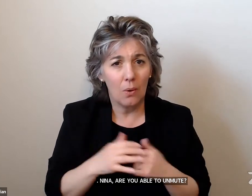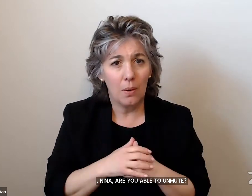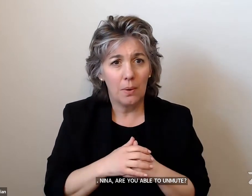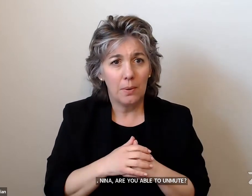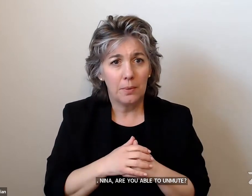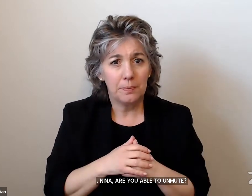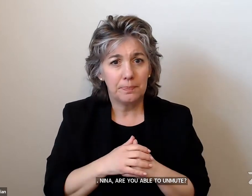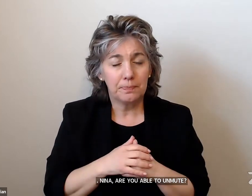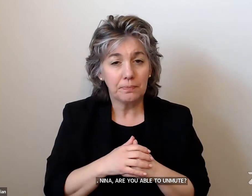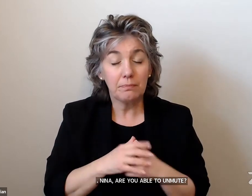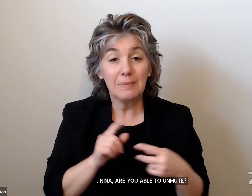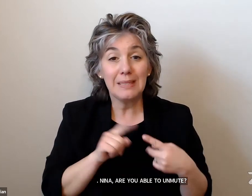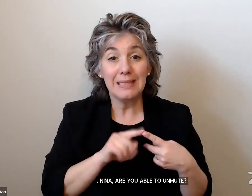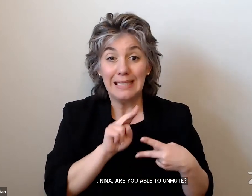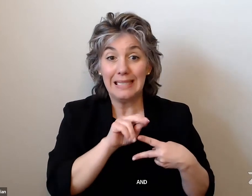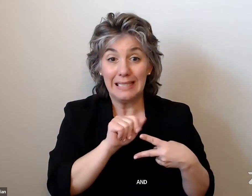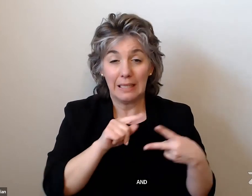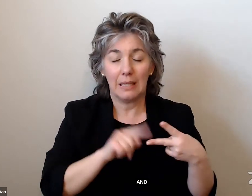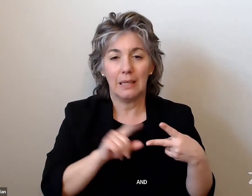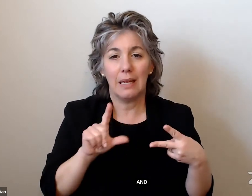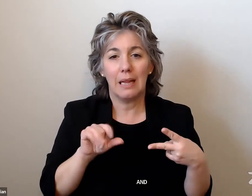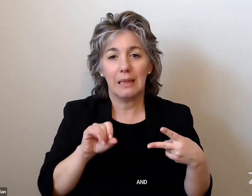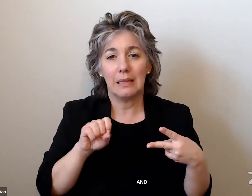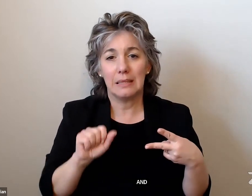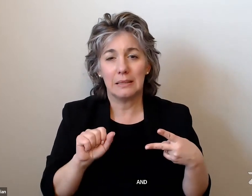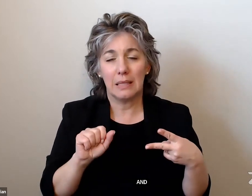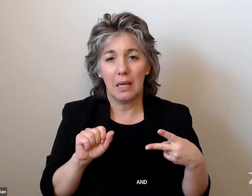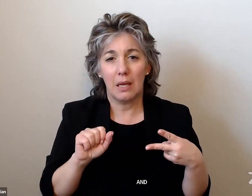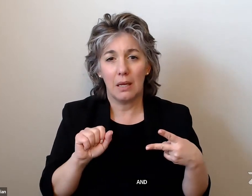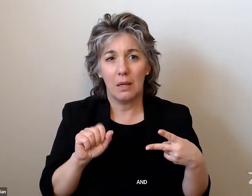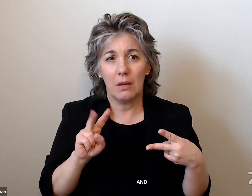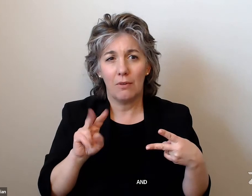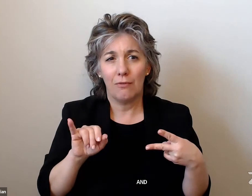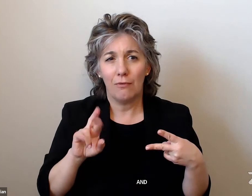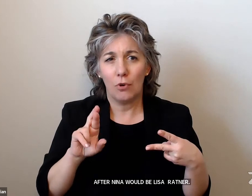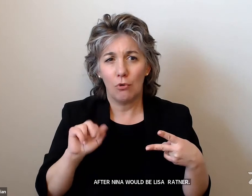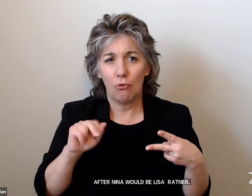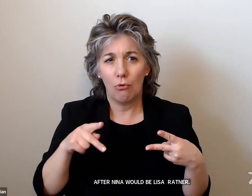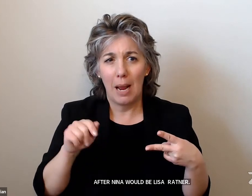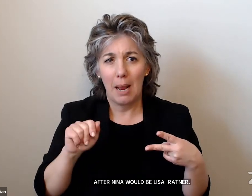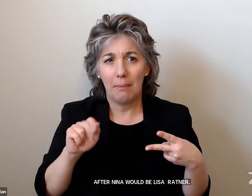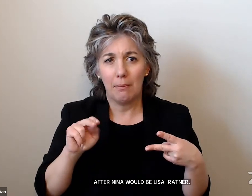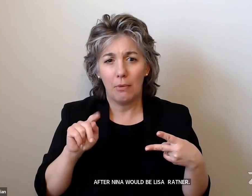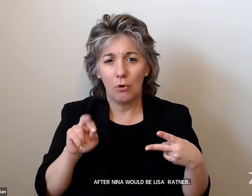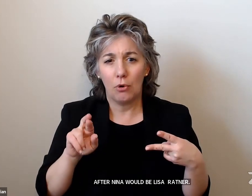Nina after Nina Beattie would be Lisa Ratner. One more chance for Nina Beattie.